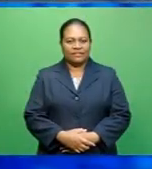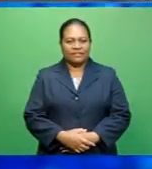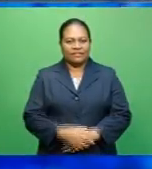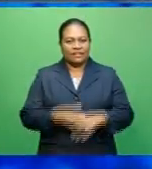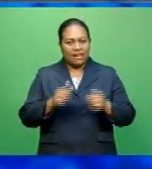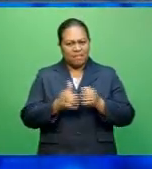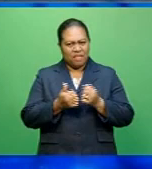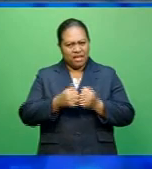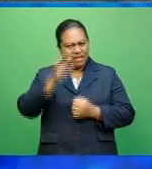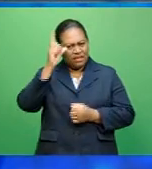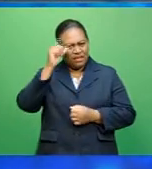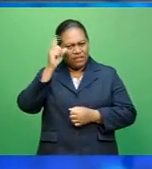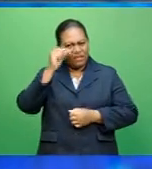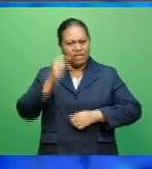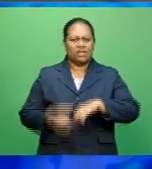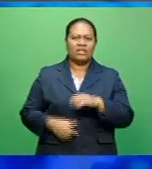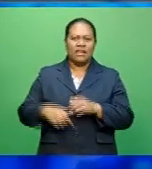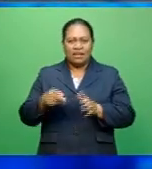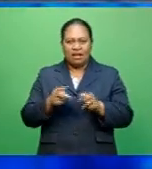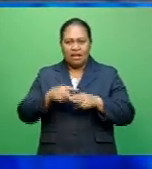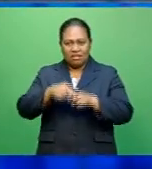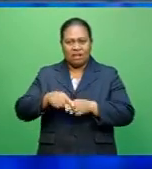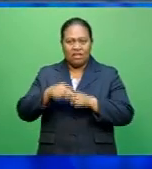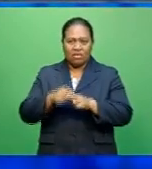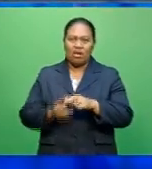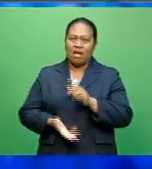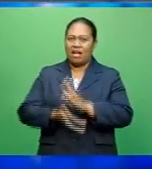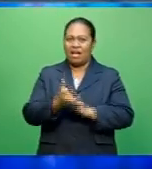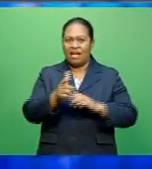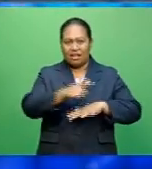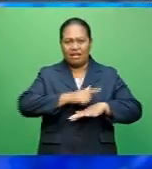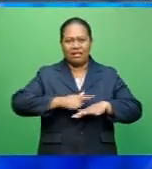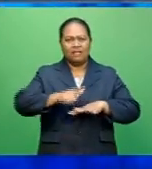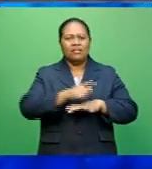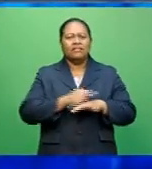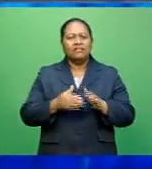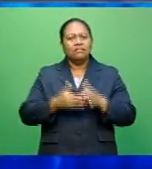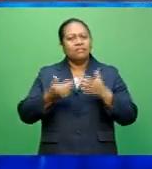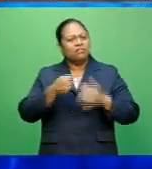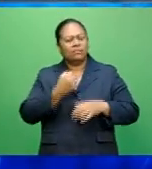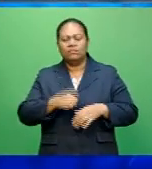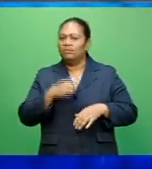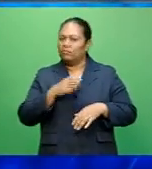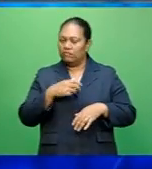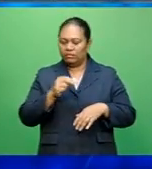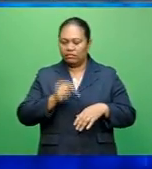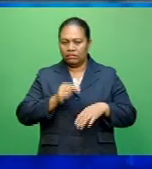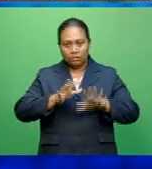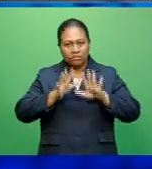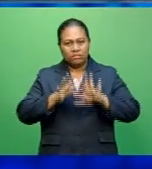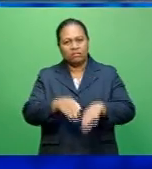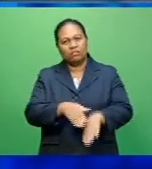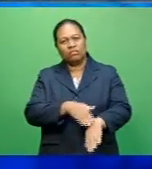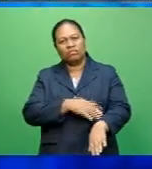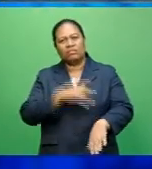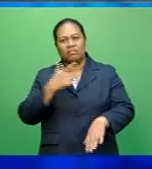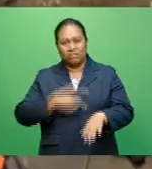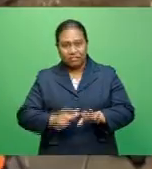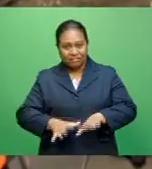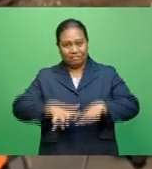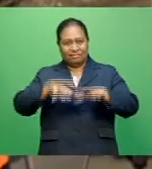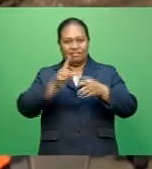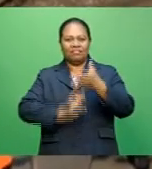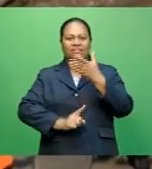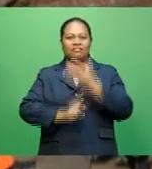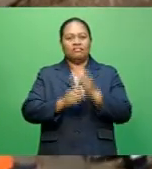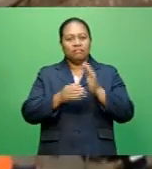Many Fijians in the highlands of Navosa will no longer have to wait for hours or days in order to cross the Matawala crossing in times of flooding. The